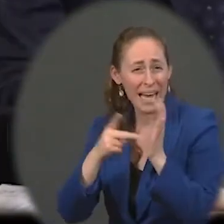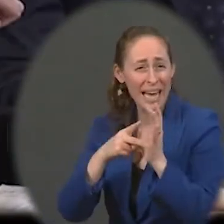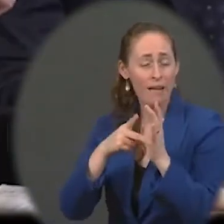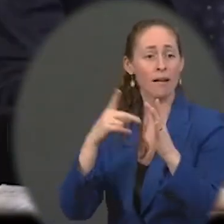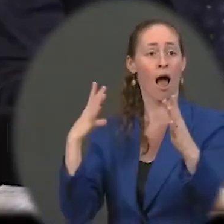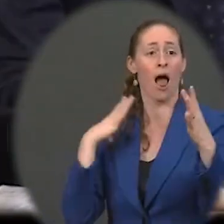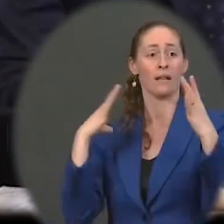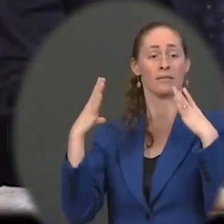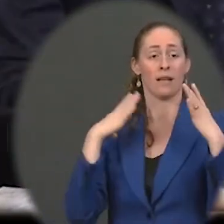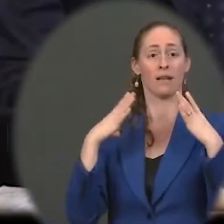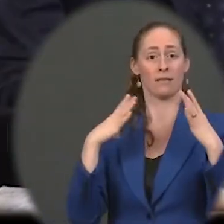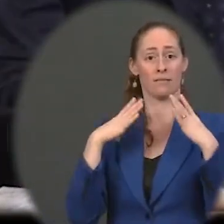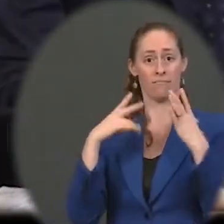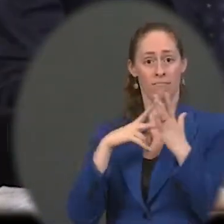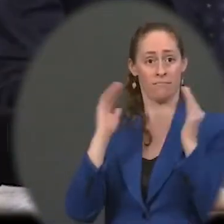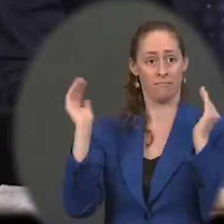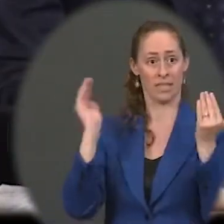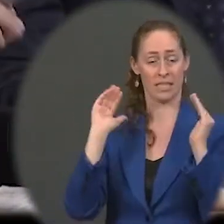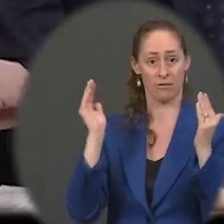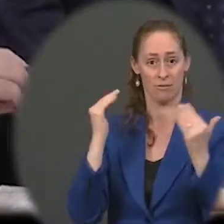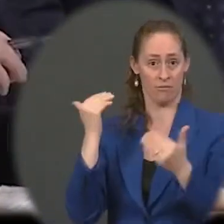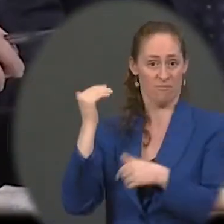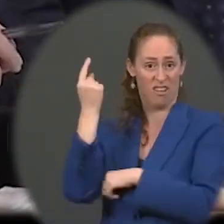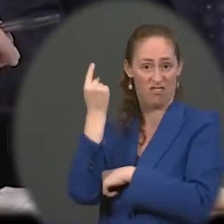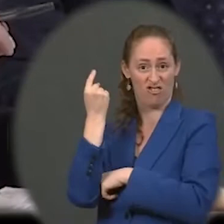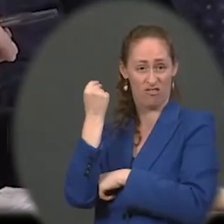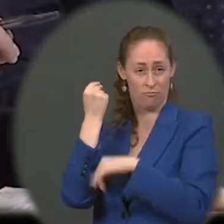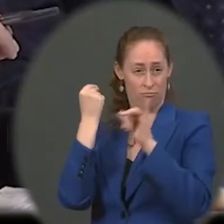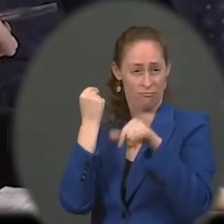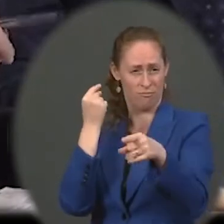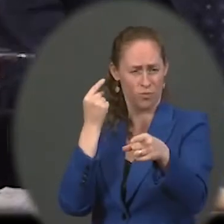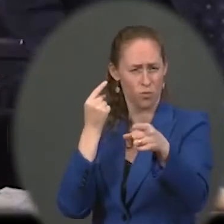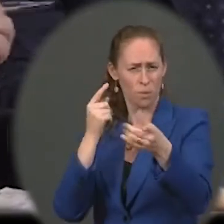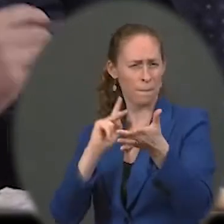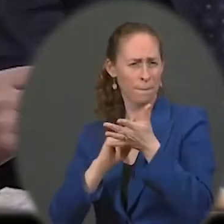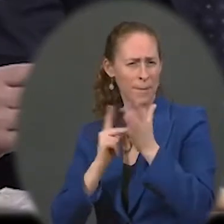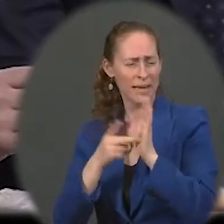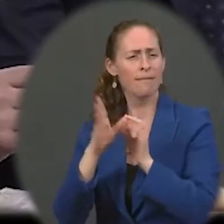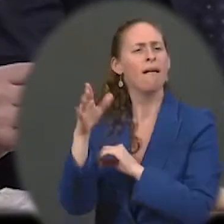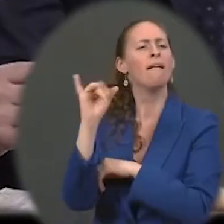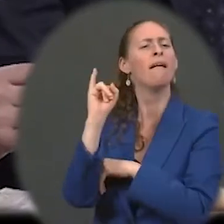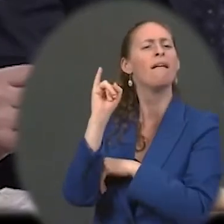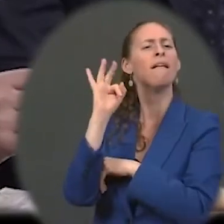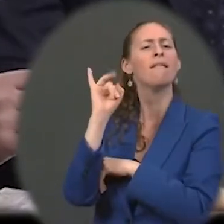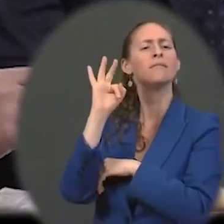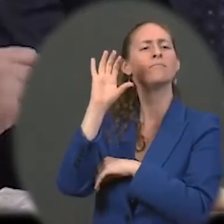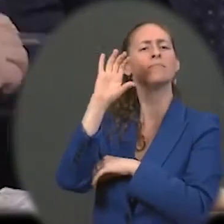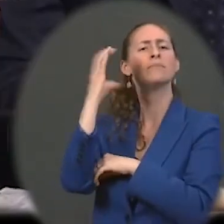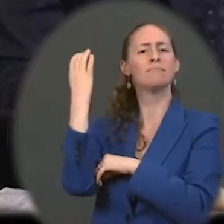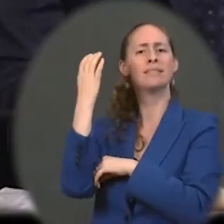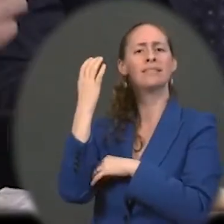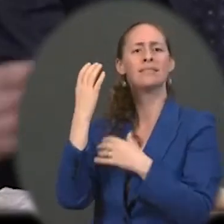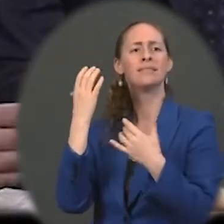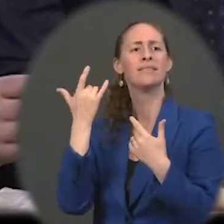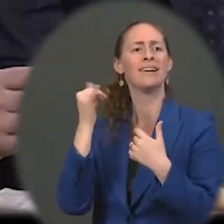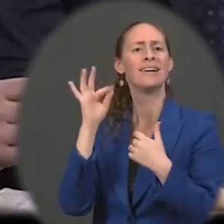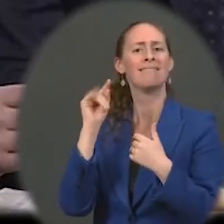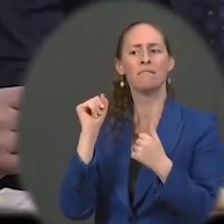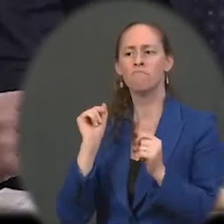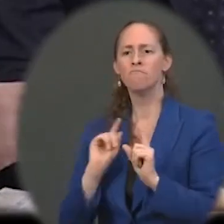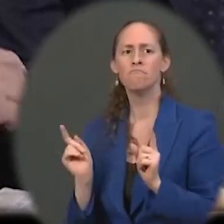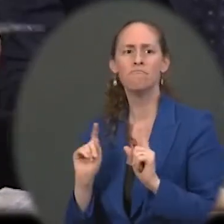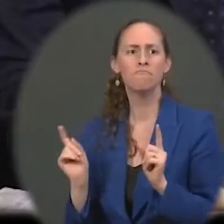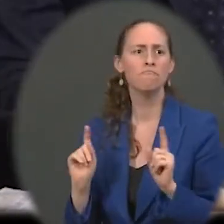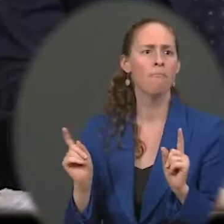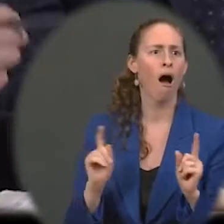this year to holiday season last year, are you saying that if Christmas gifts don't get delivered this year because the supply